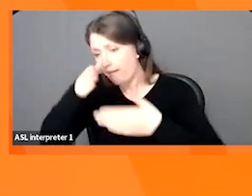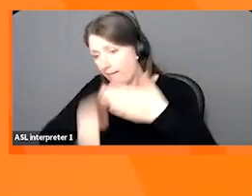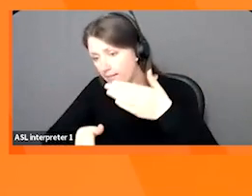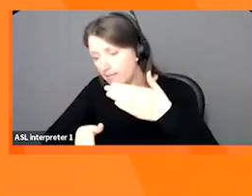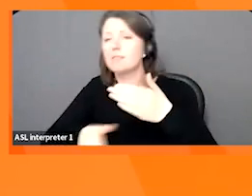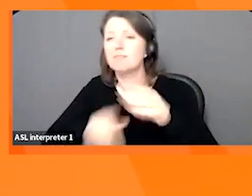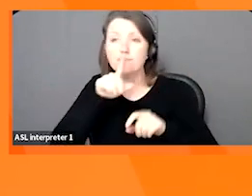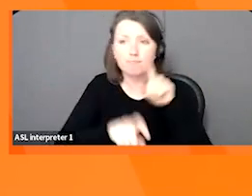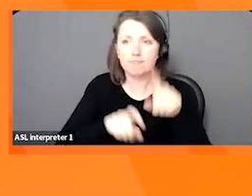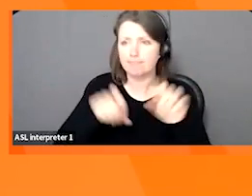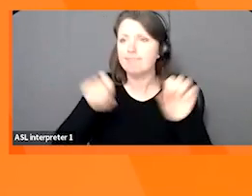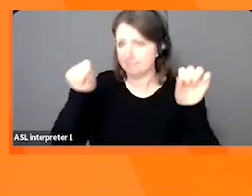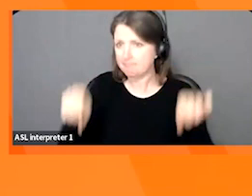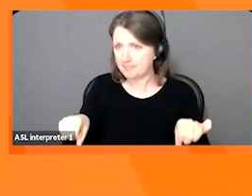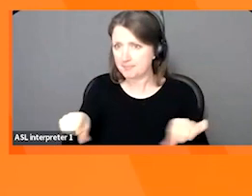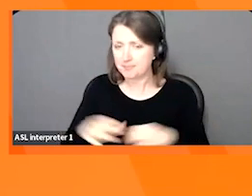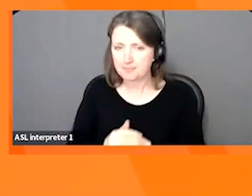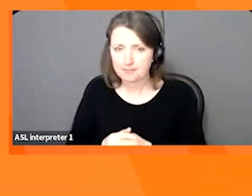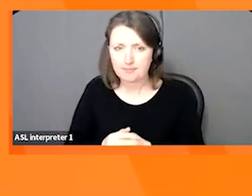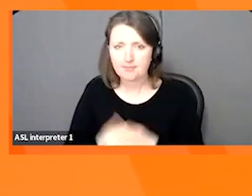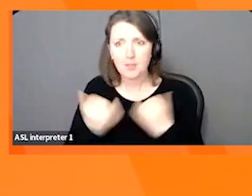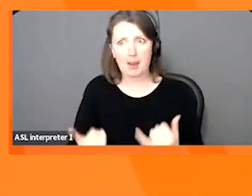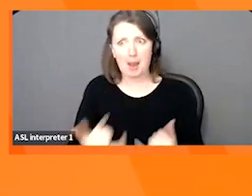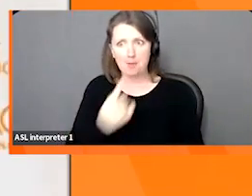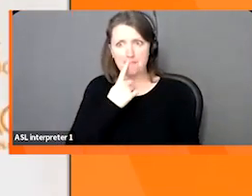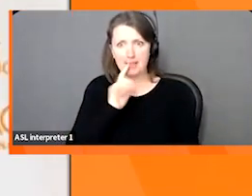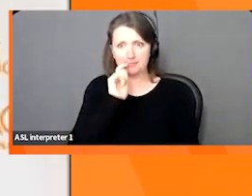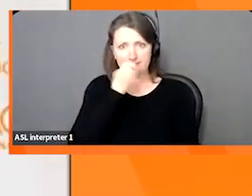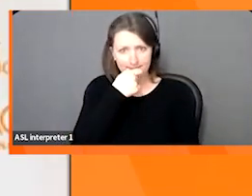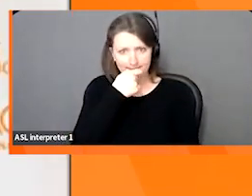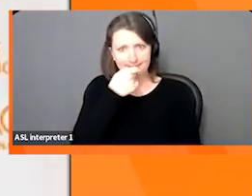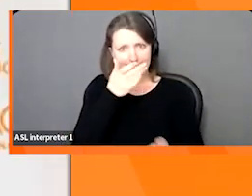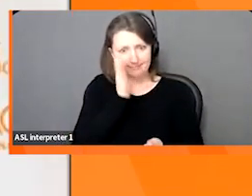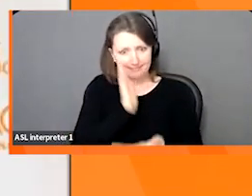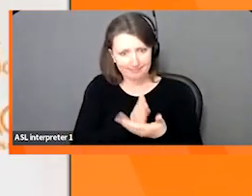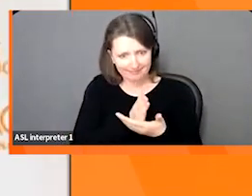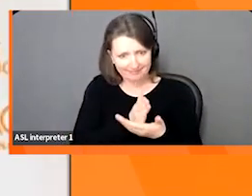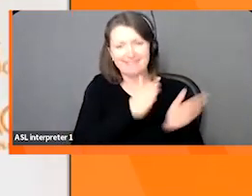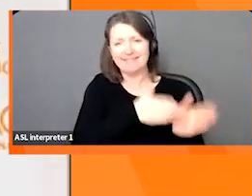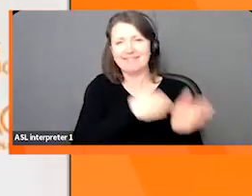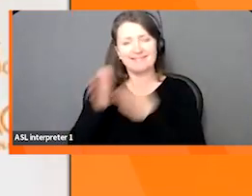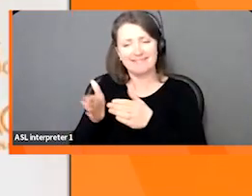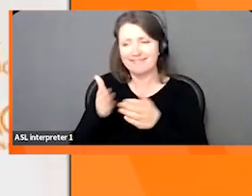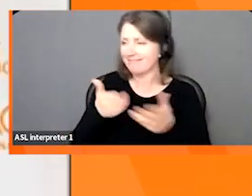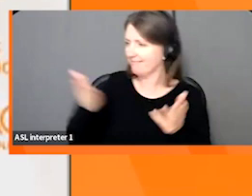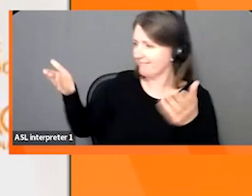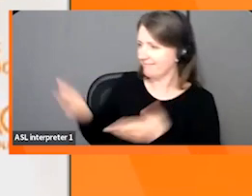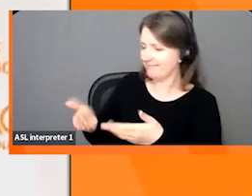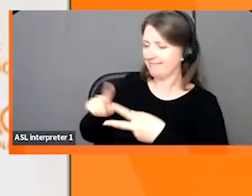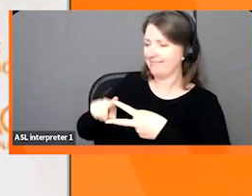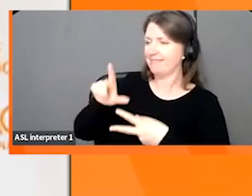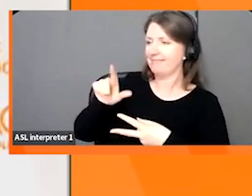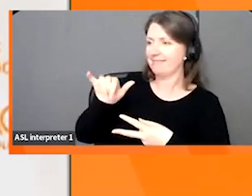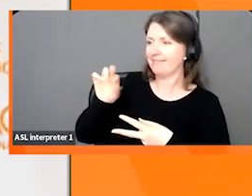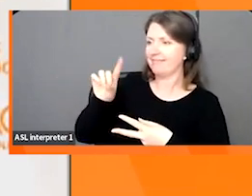until the end. But anyhow, I'm going to be quiet and I'm going to hand things over to Linda and L.A. So feel free to